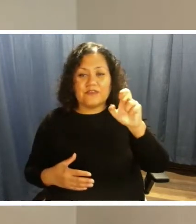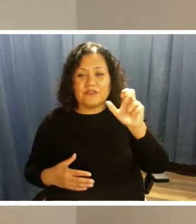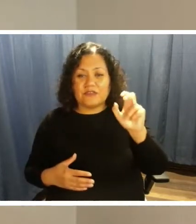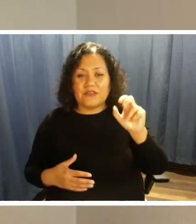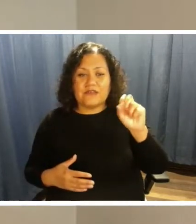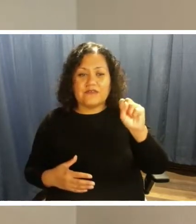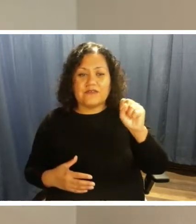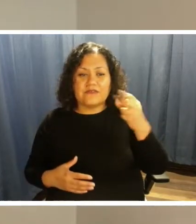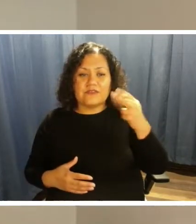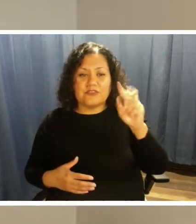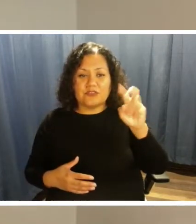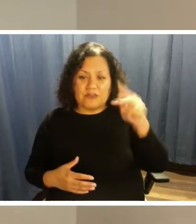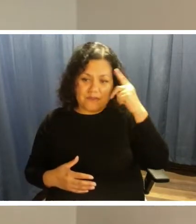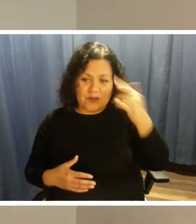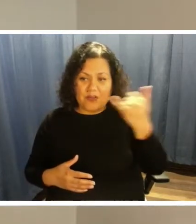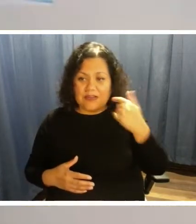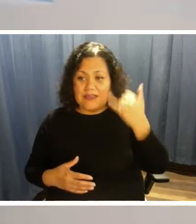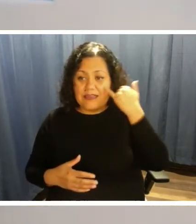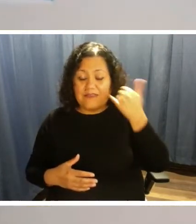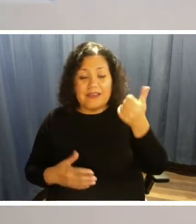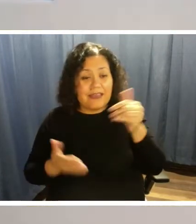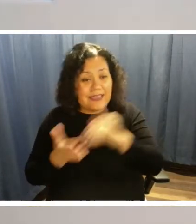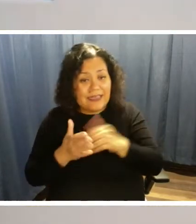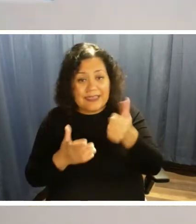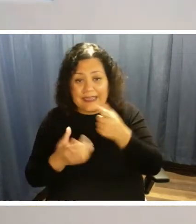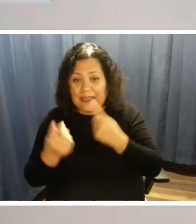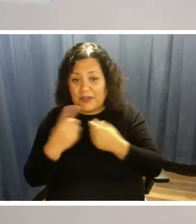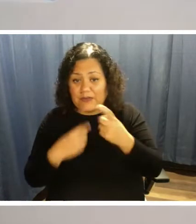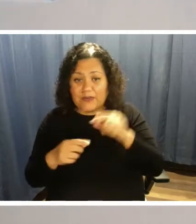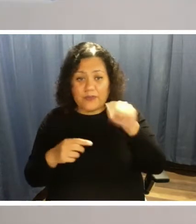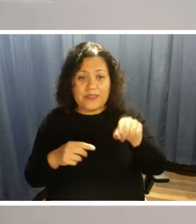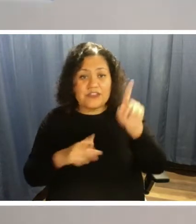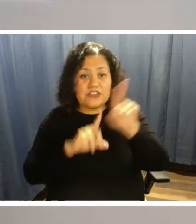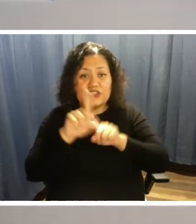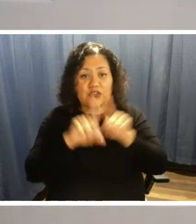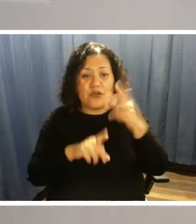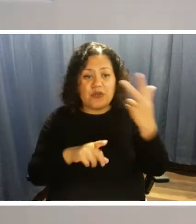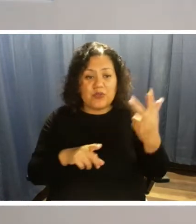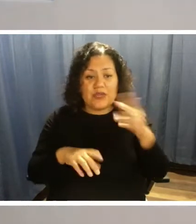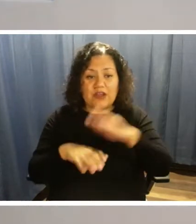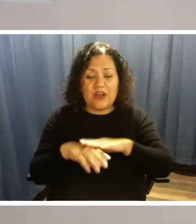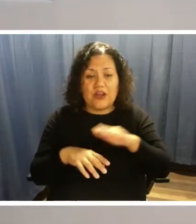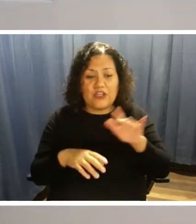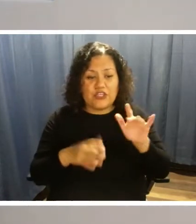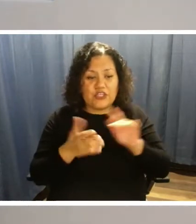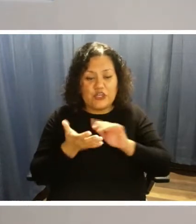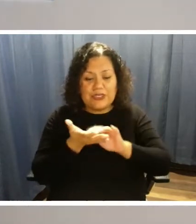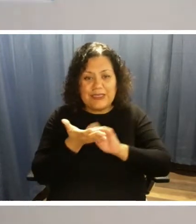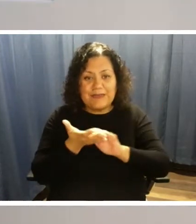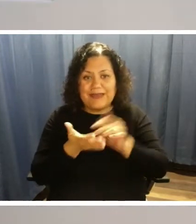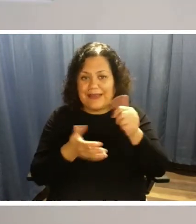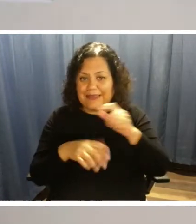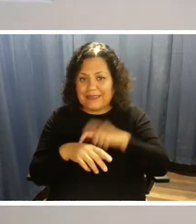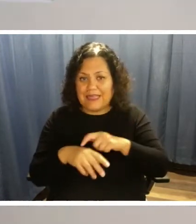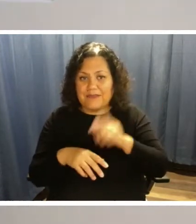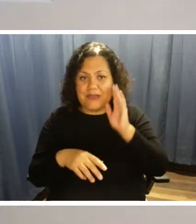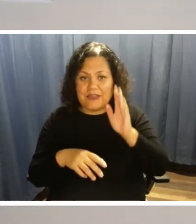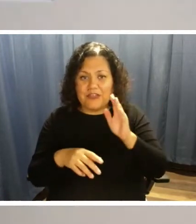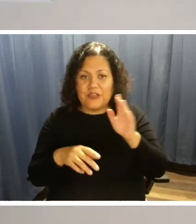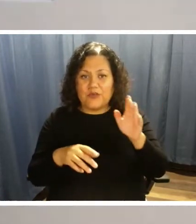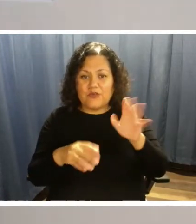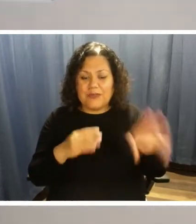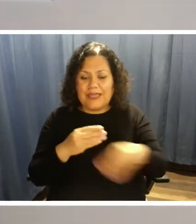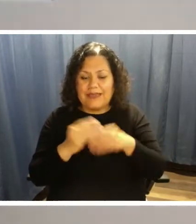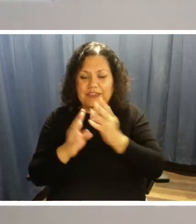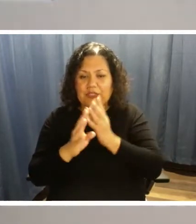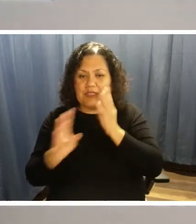remind you that if you have any questions, you can press star 3 on your keypad at any time and you will be placed in the line to speak with